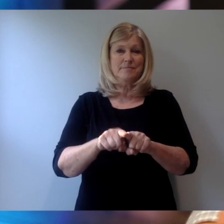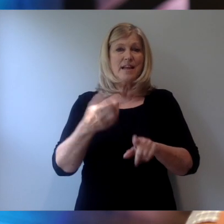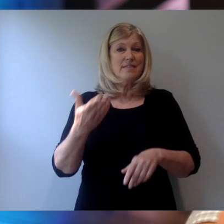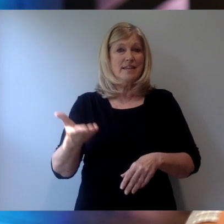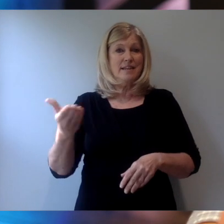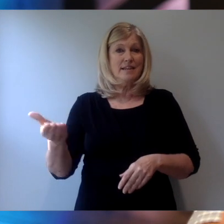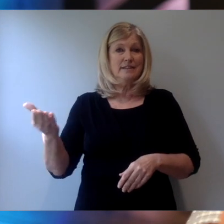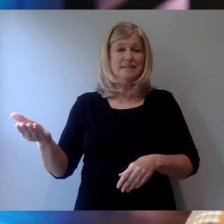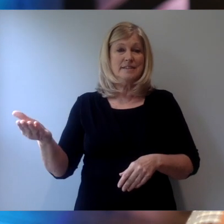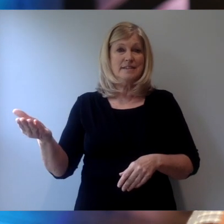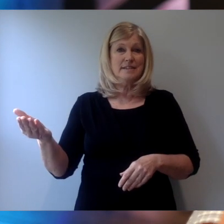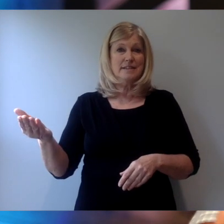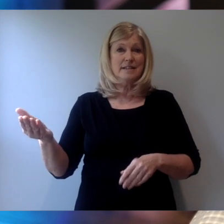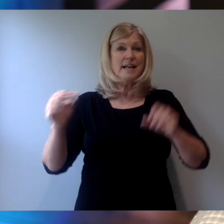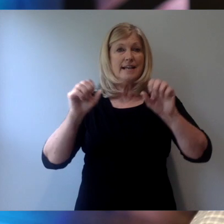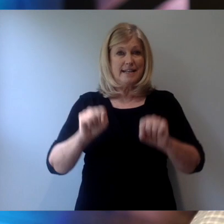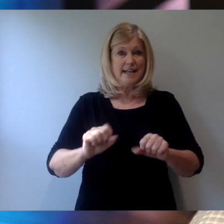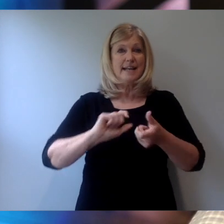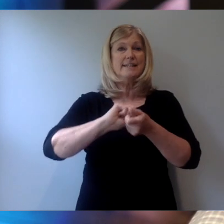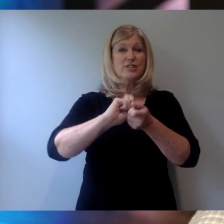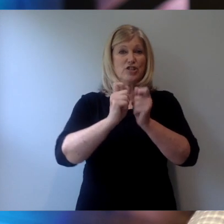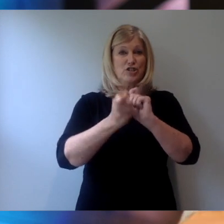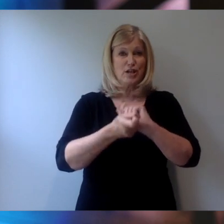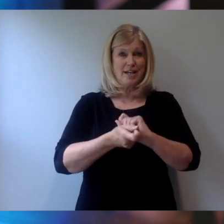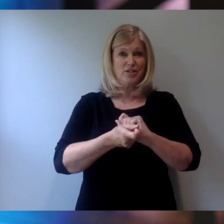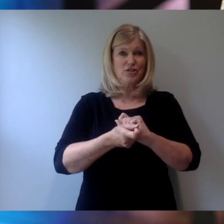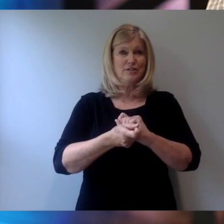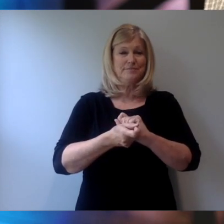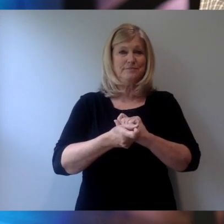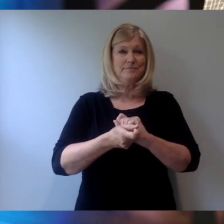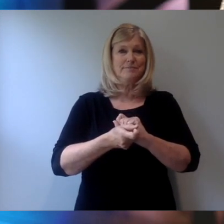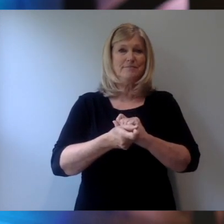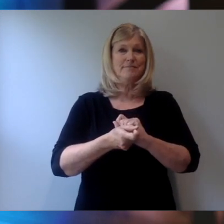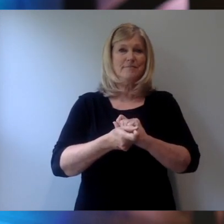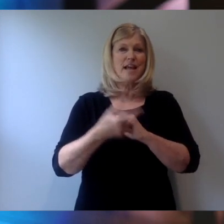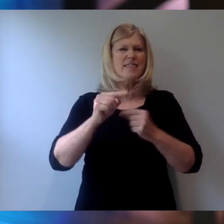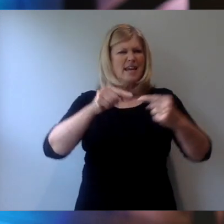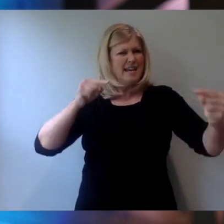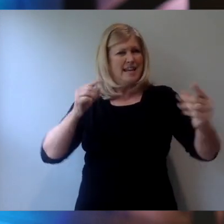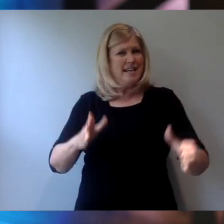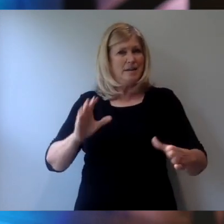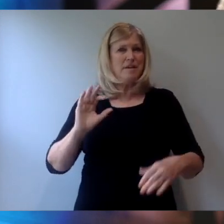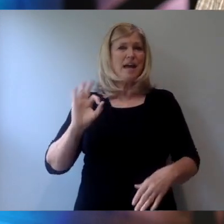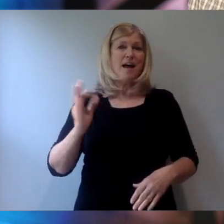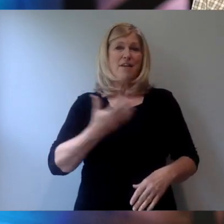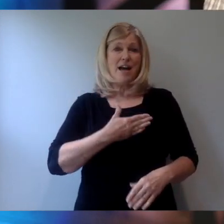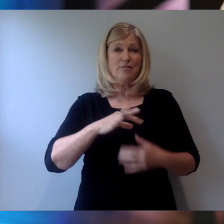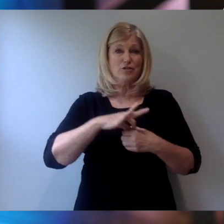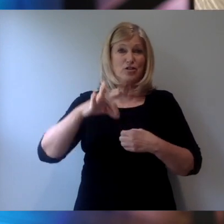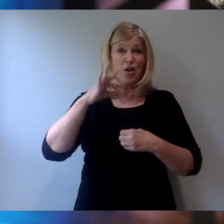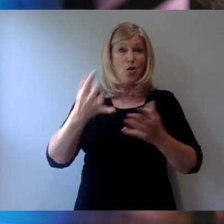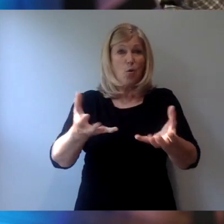Things can change. You see, the enemy of our souls wants us to